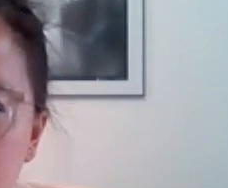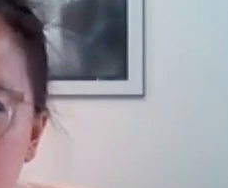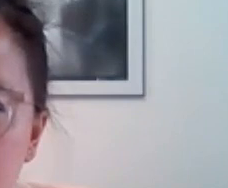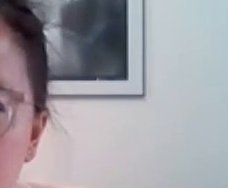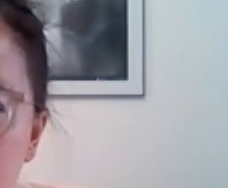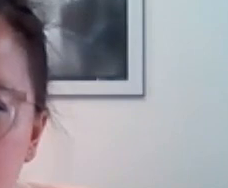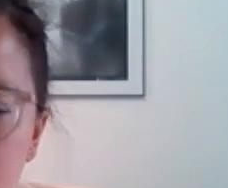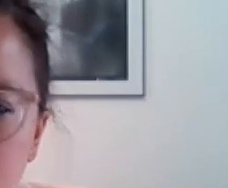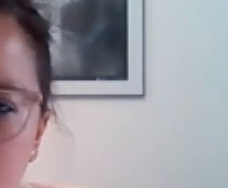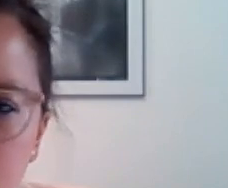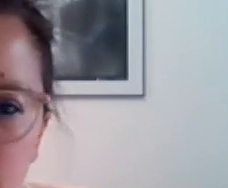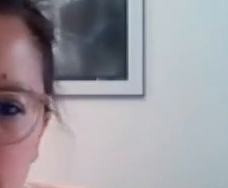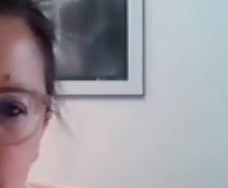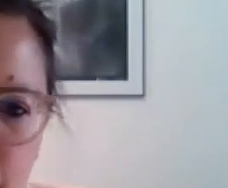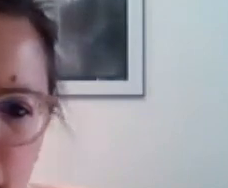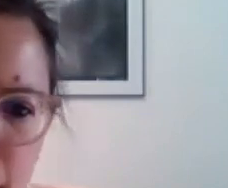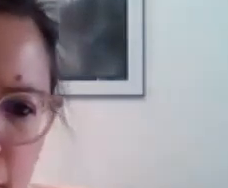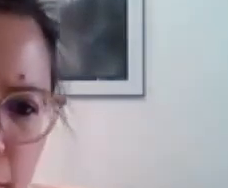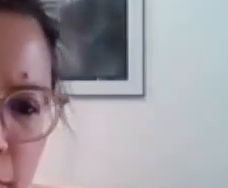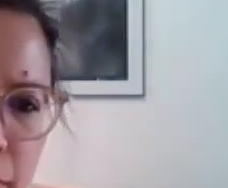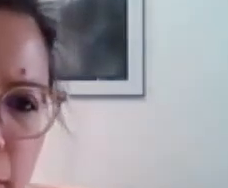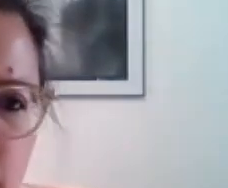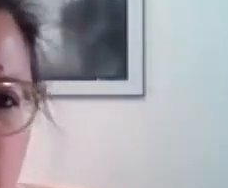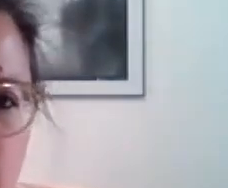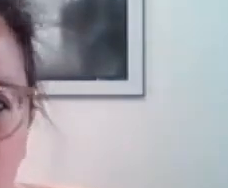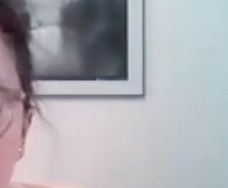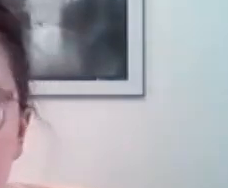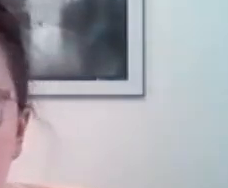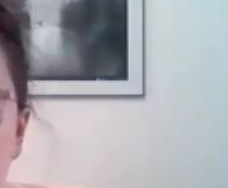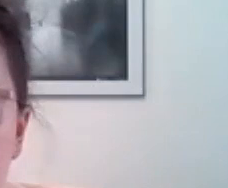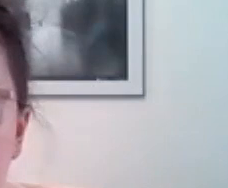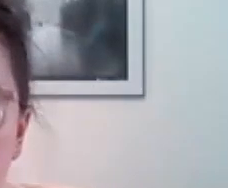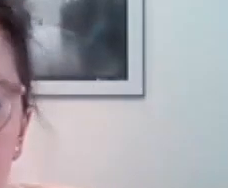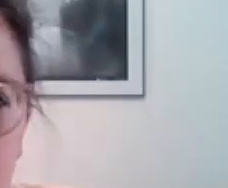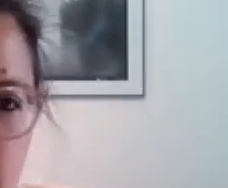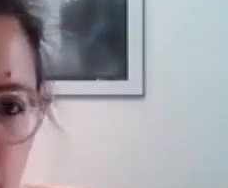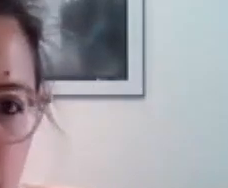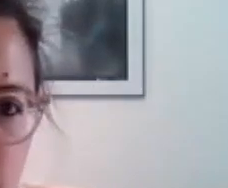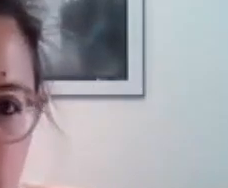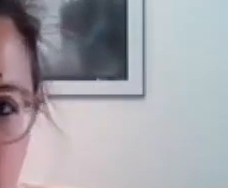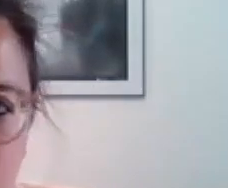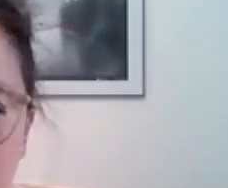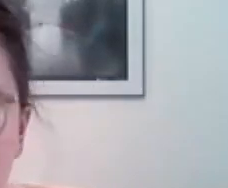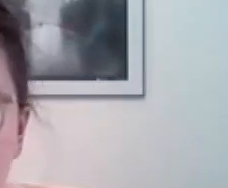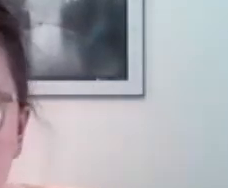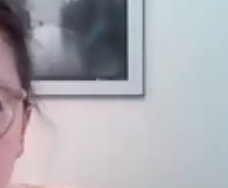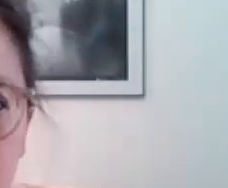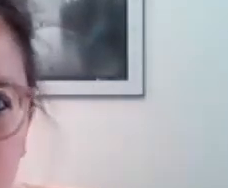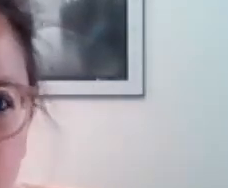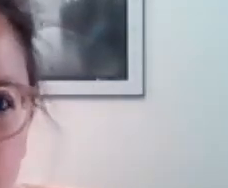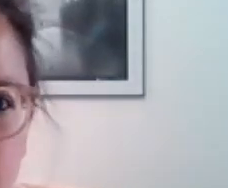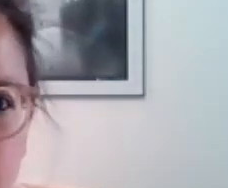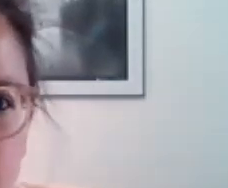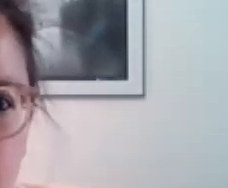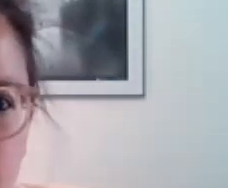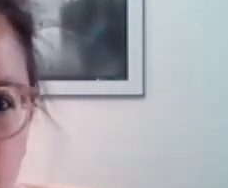to inspire, to think about, to broaden perspectives and also to give actually your opinion.